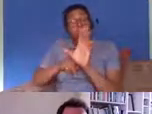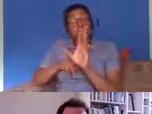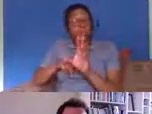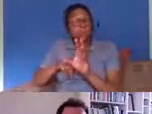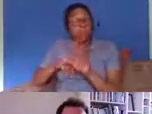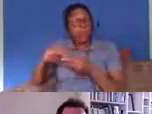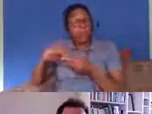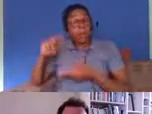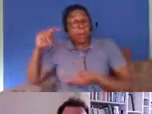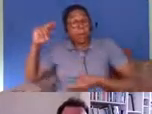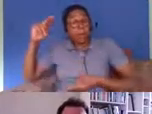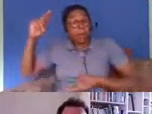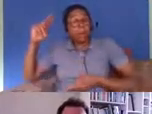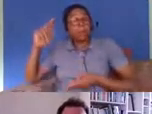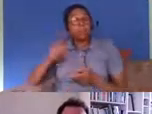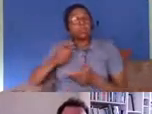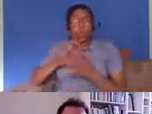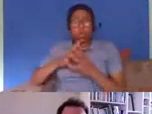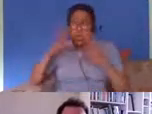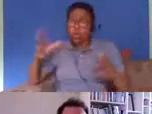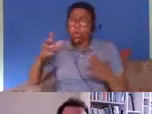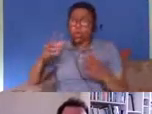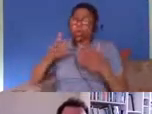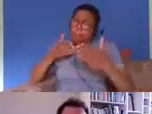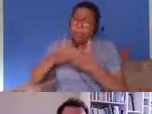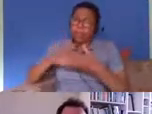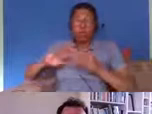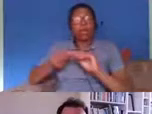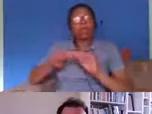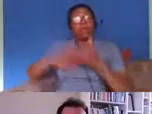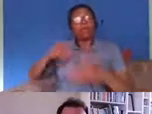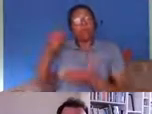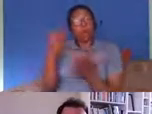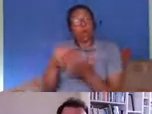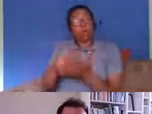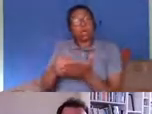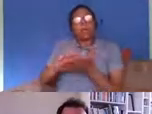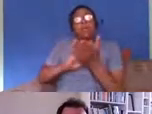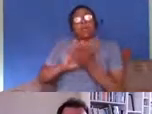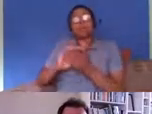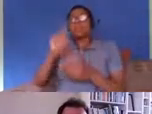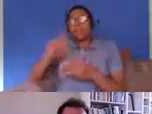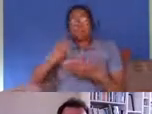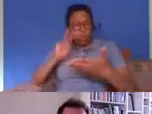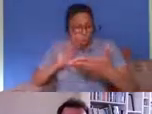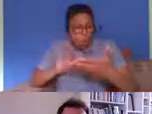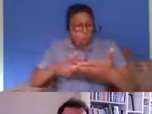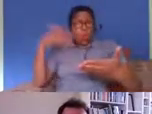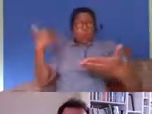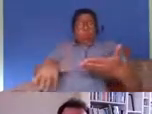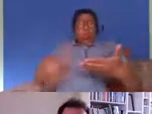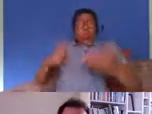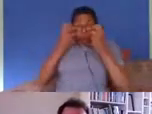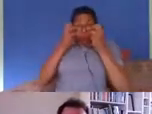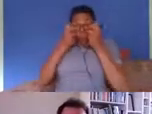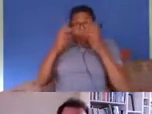again in future so those sort of huge cost barriers um were intended to um put people off and this is one of the themes that i'm going to come